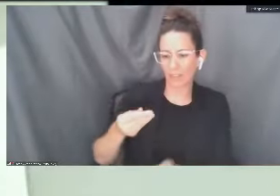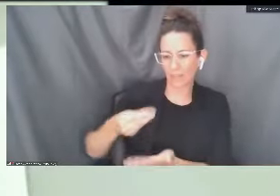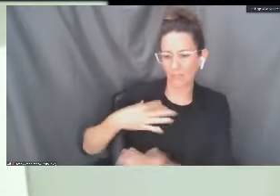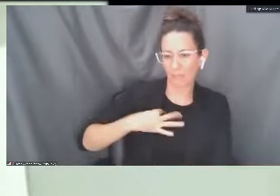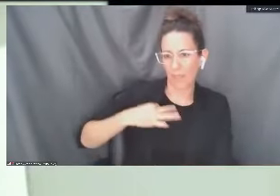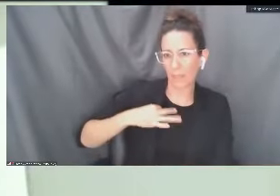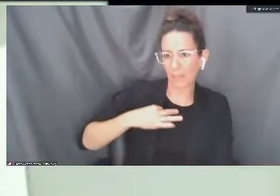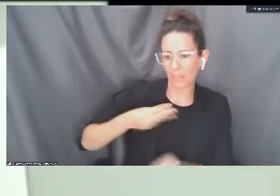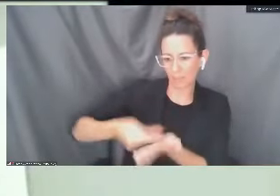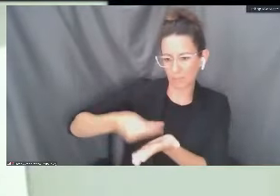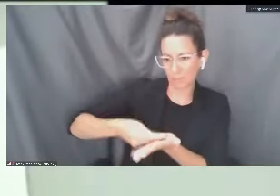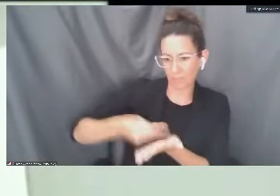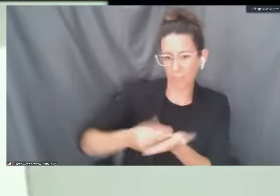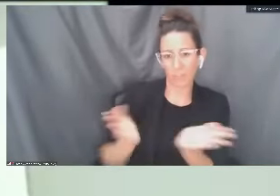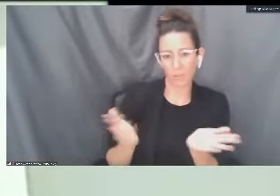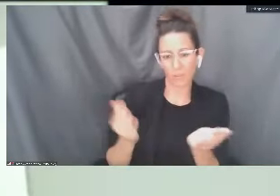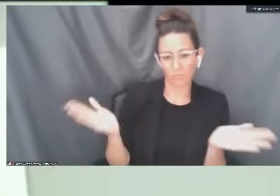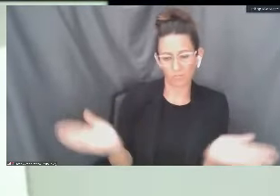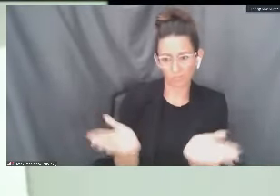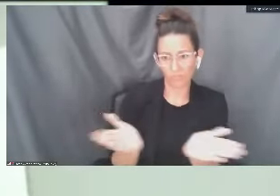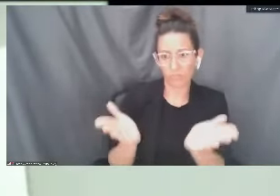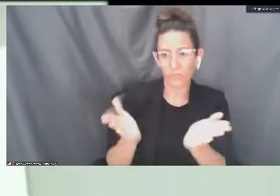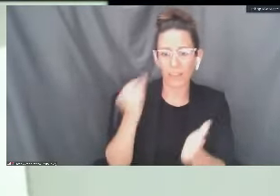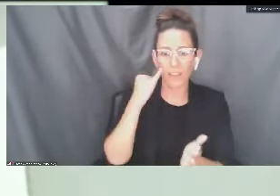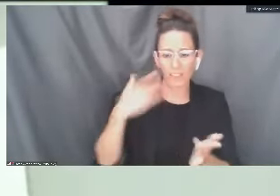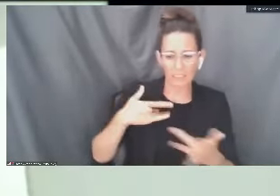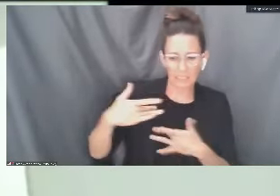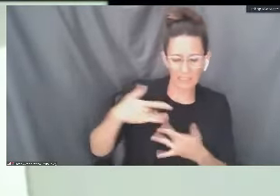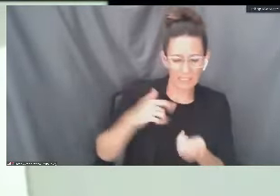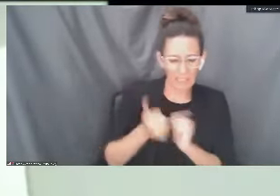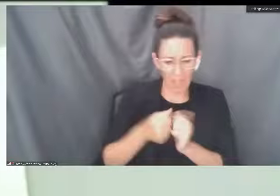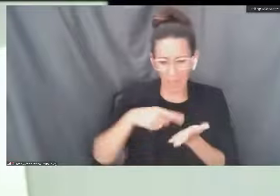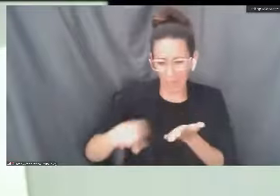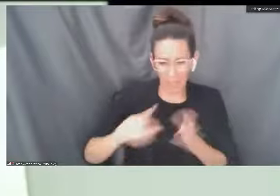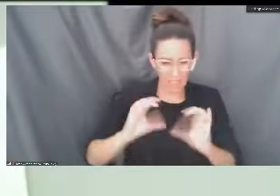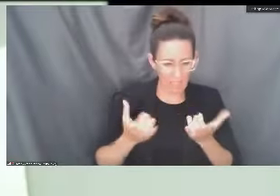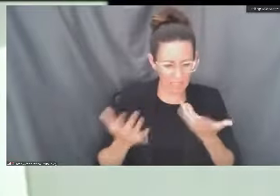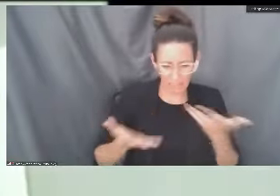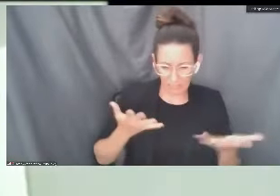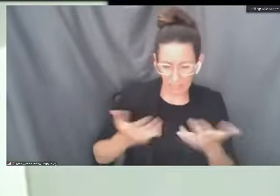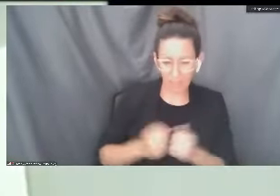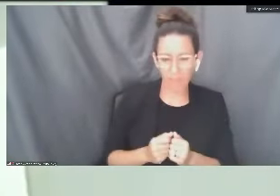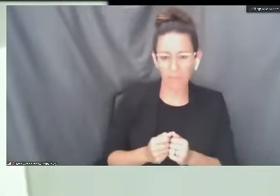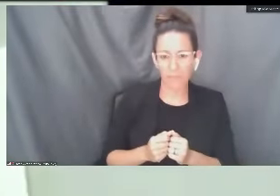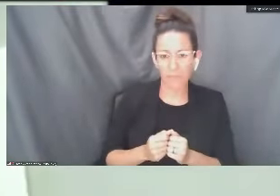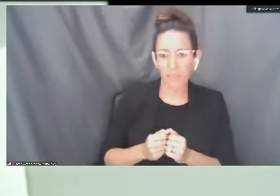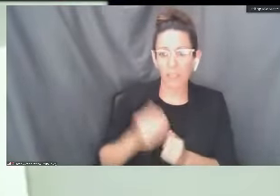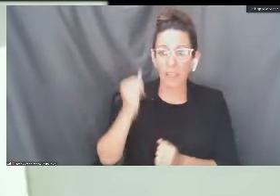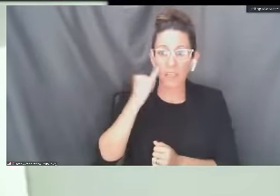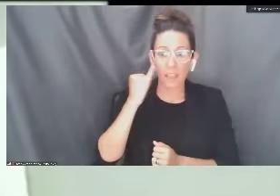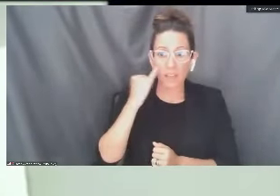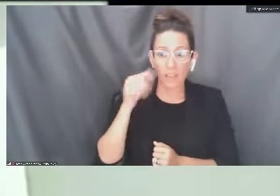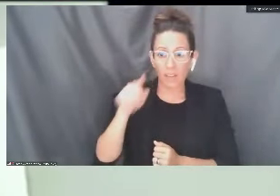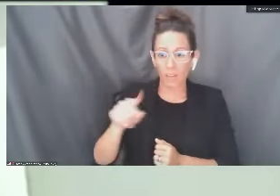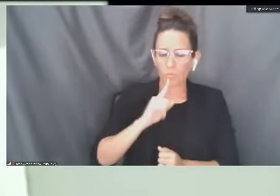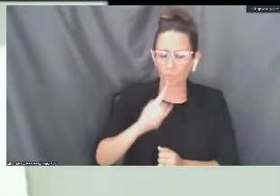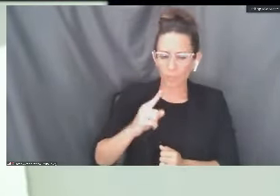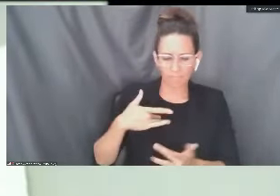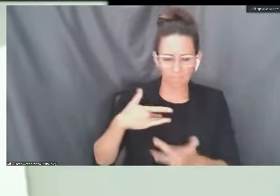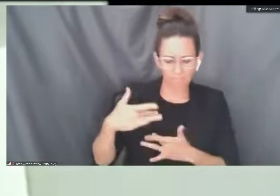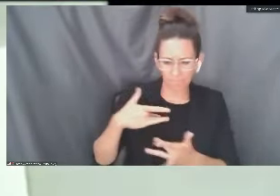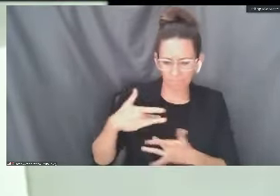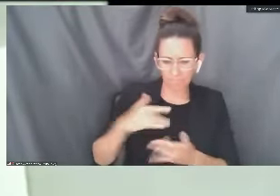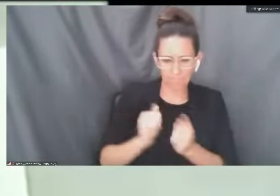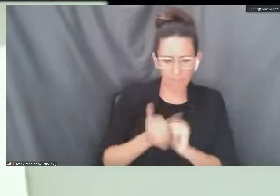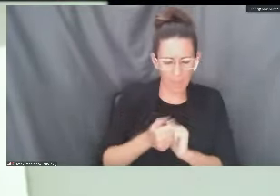that is what I recommend students to do who might be concerned about how they're going to pay for their classes. And lastly, I will say if you're a student who's really concerned about